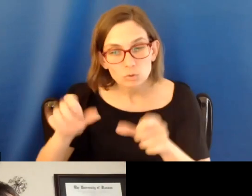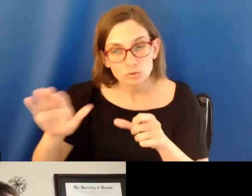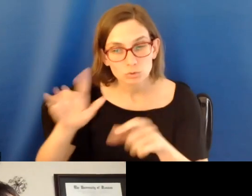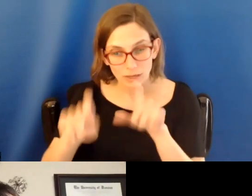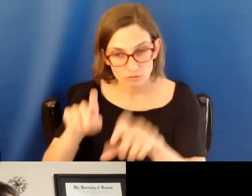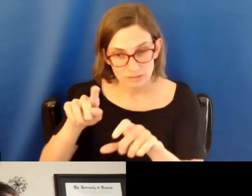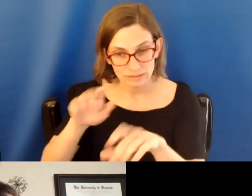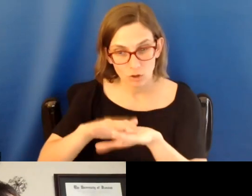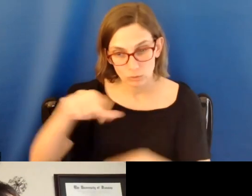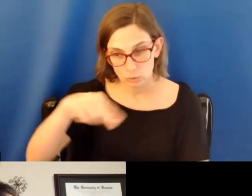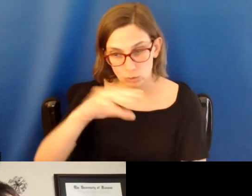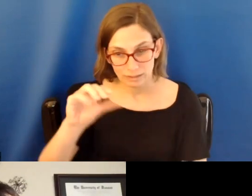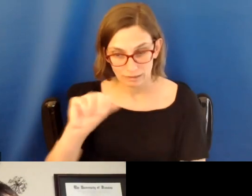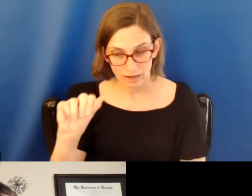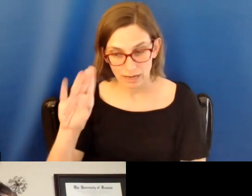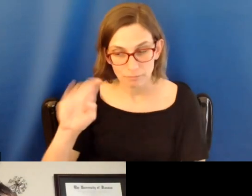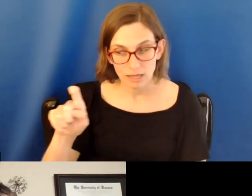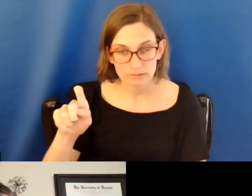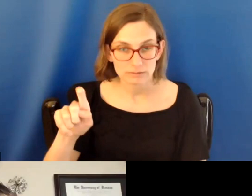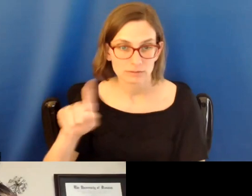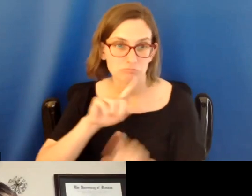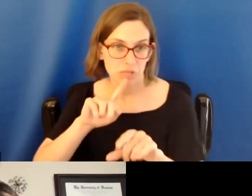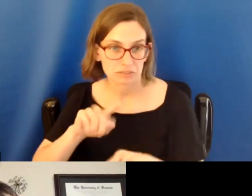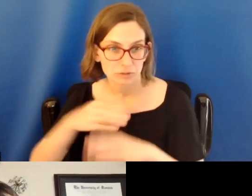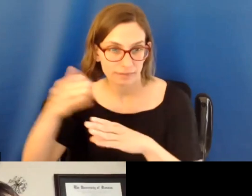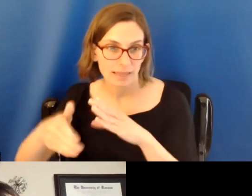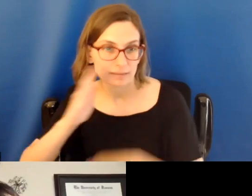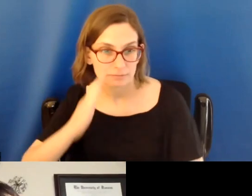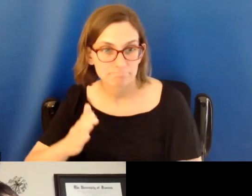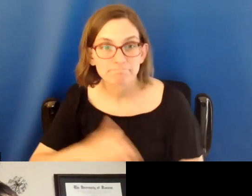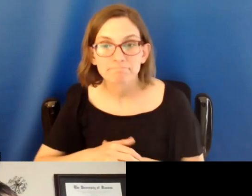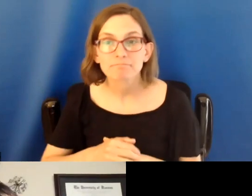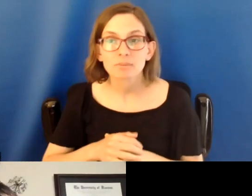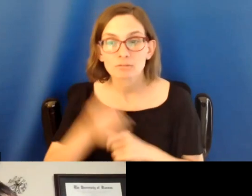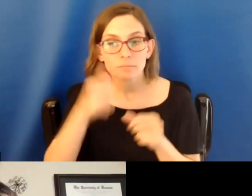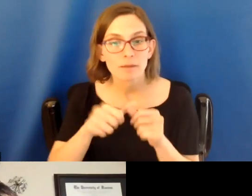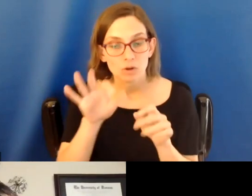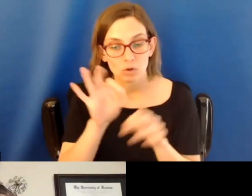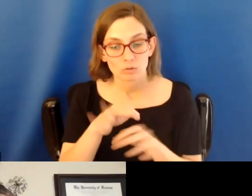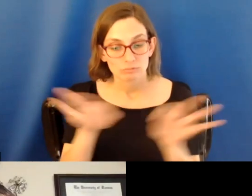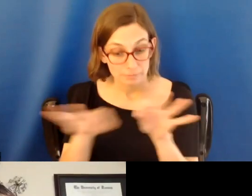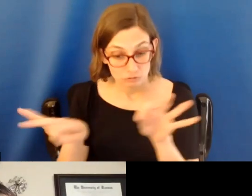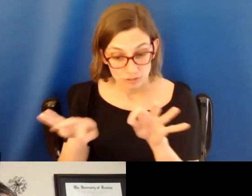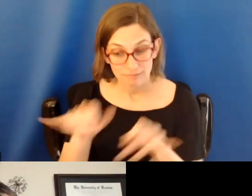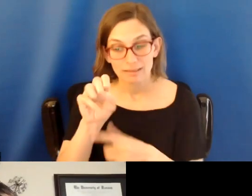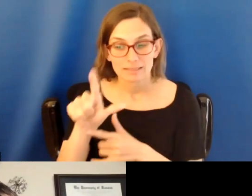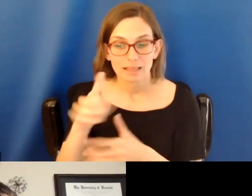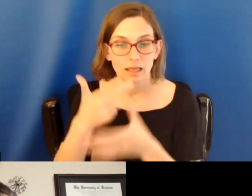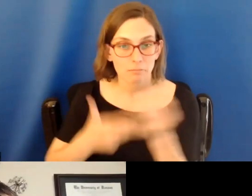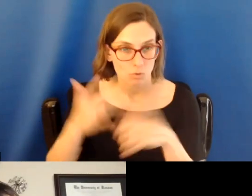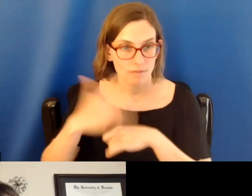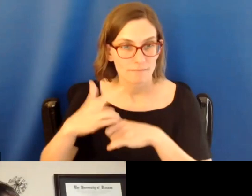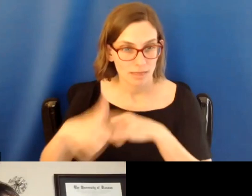will address them at the end of the presentation. And just a reminder that closed captioning and ASL are available for